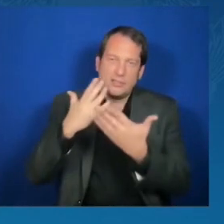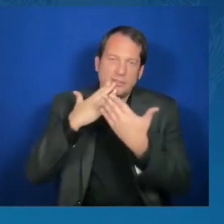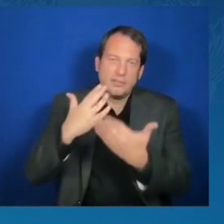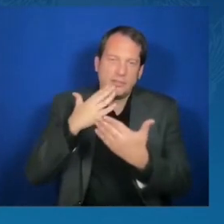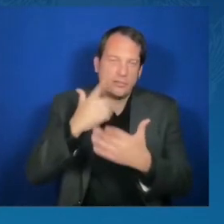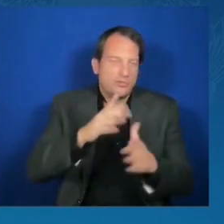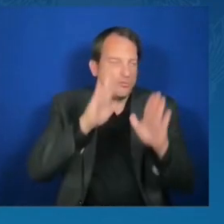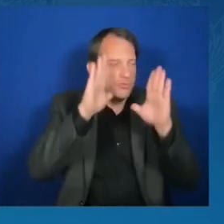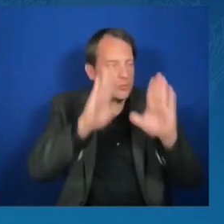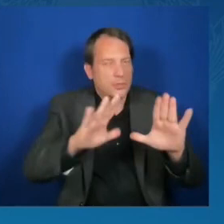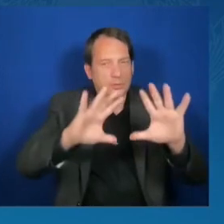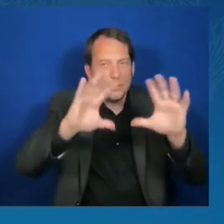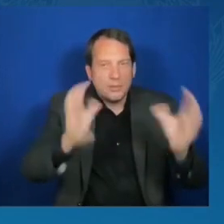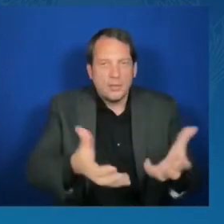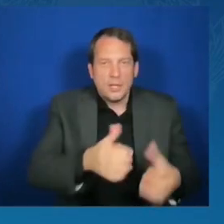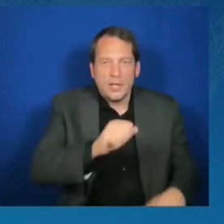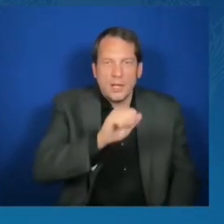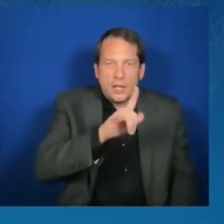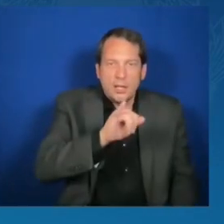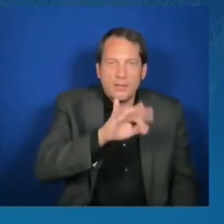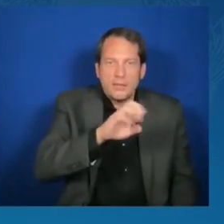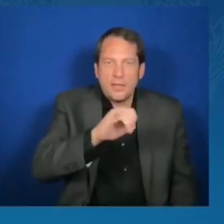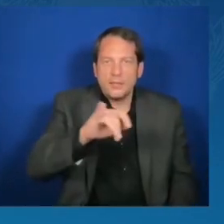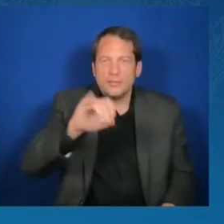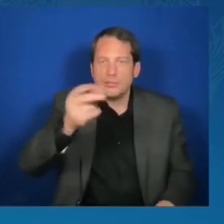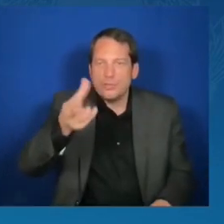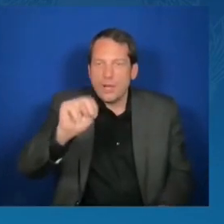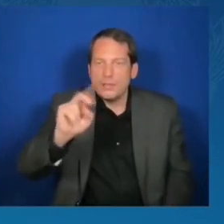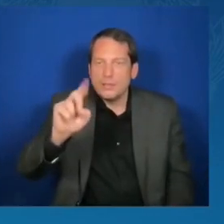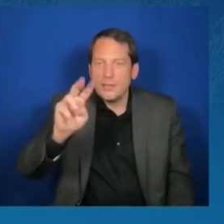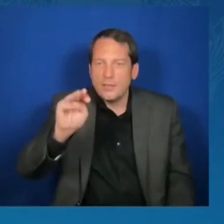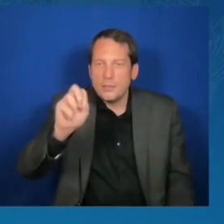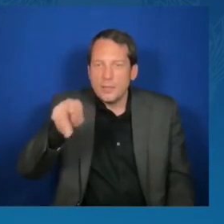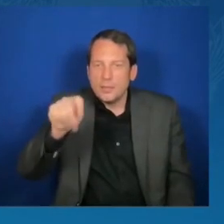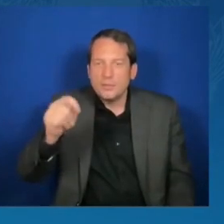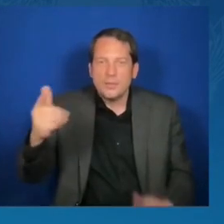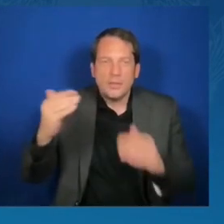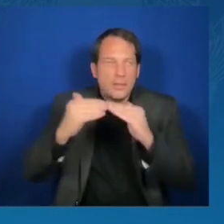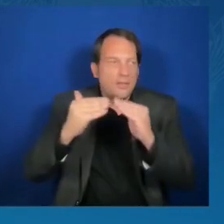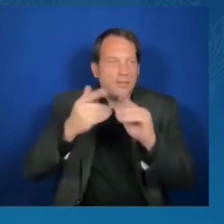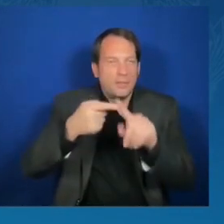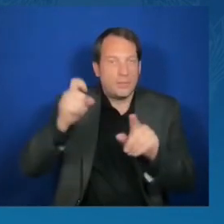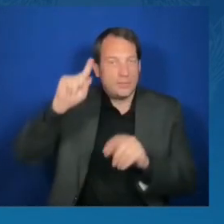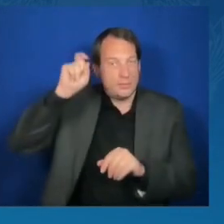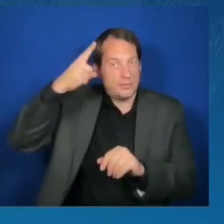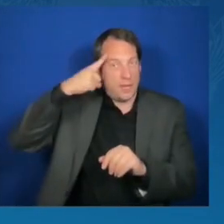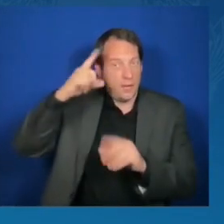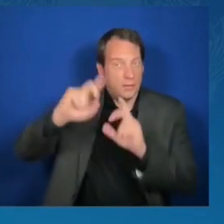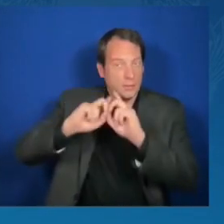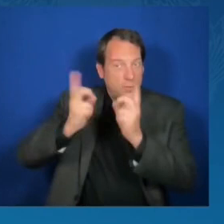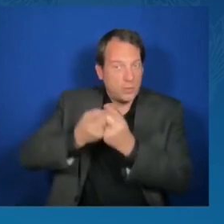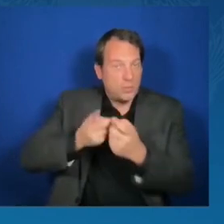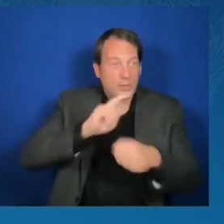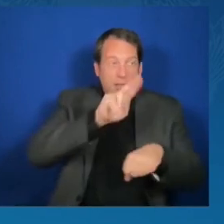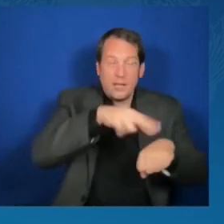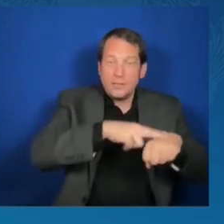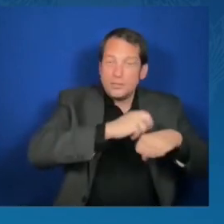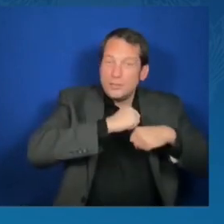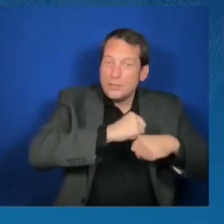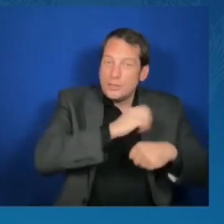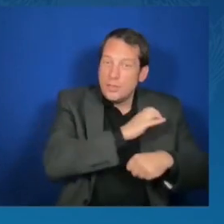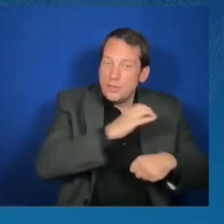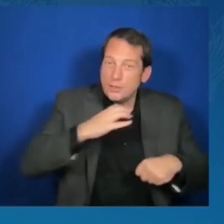the State Department, the National Security Council staff, who've done so much to bring this Council to life today.